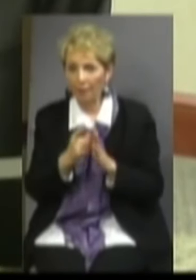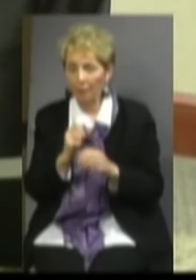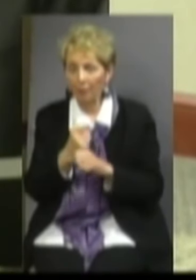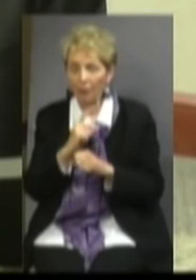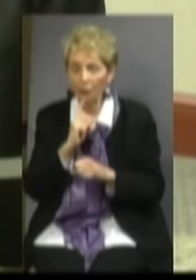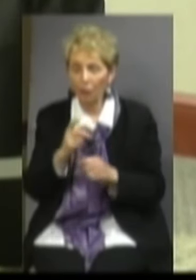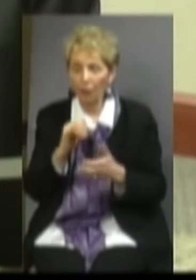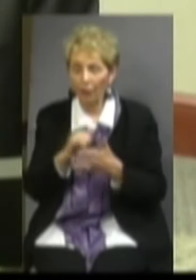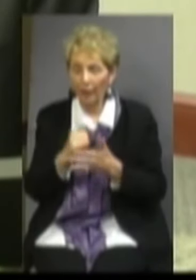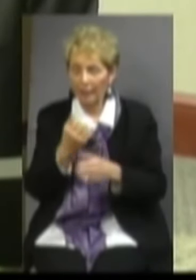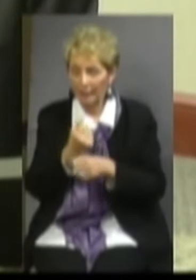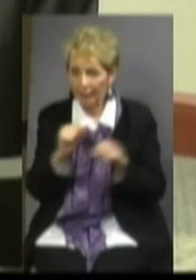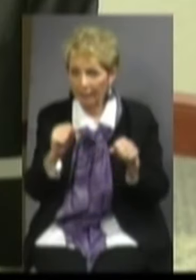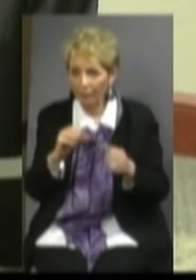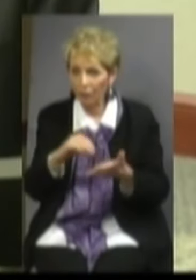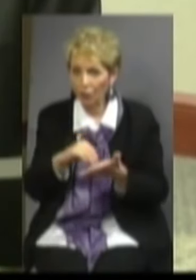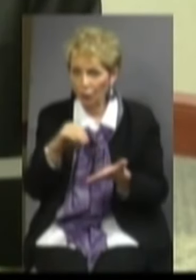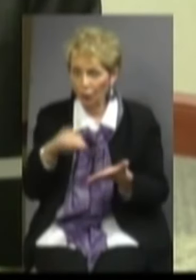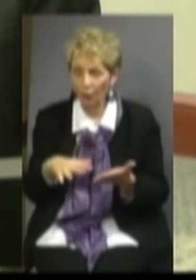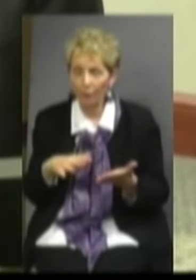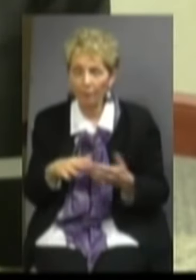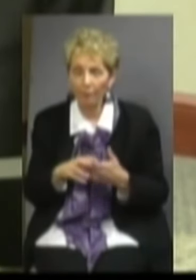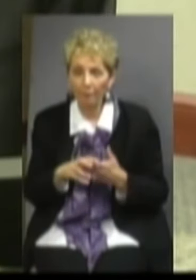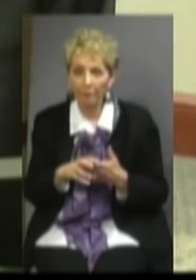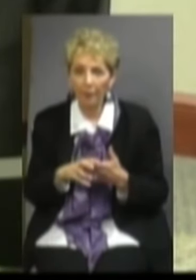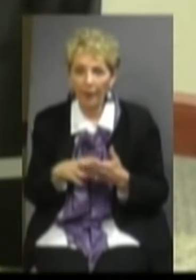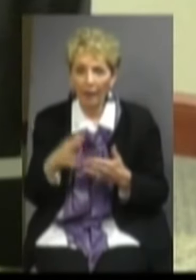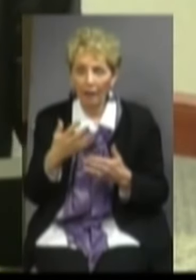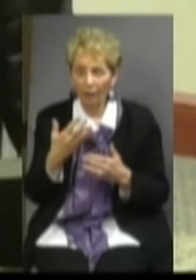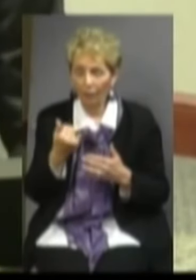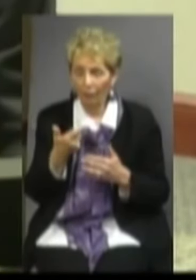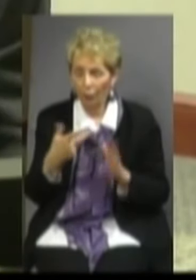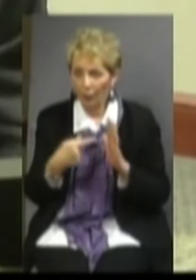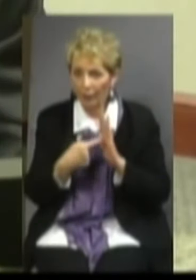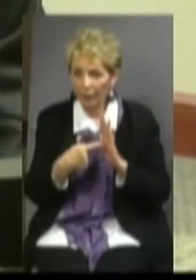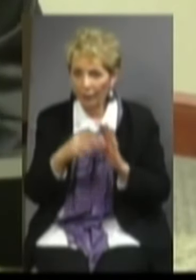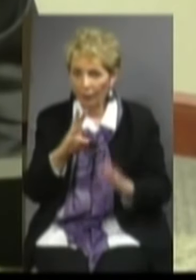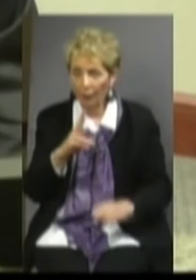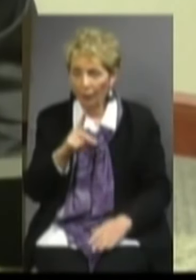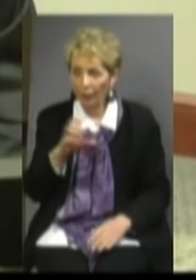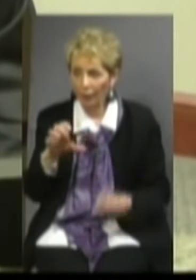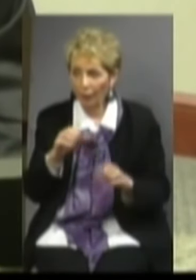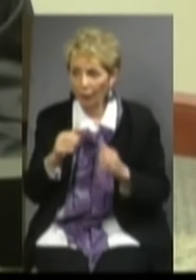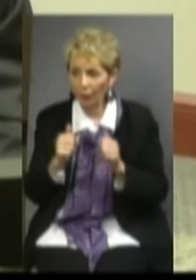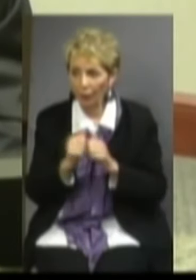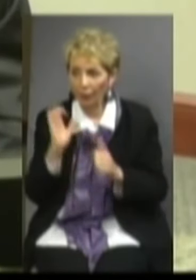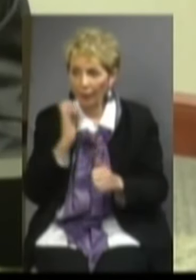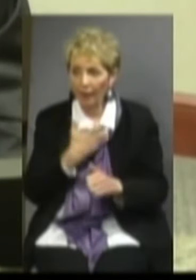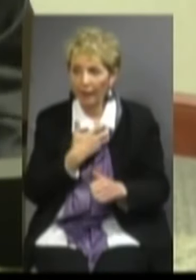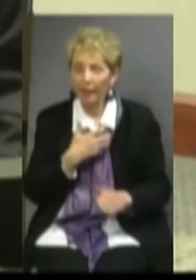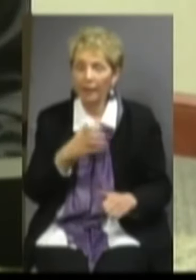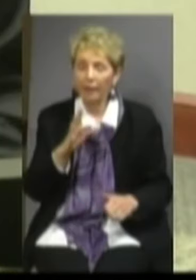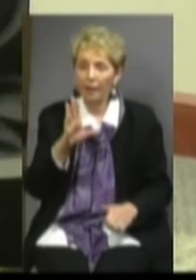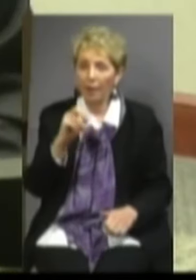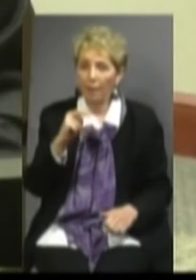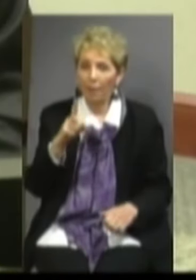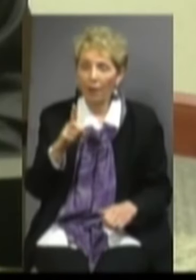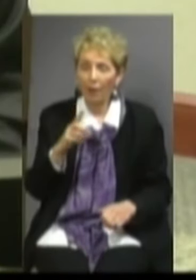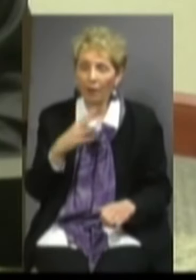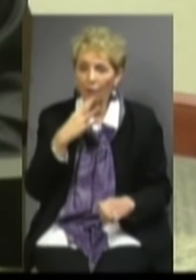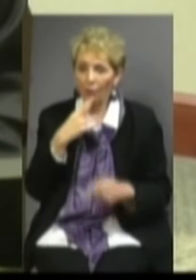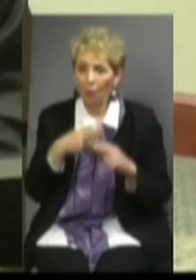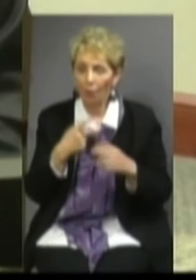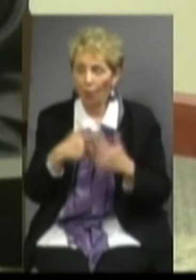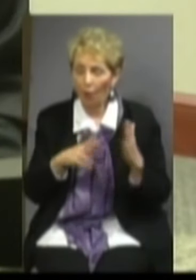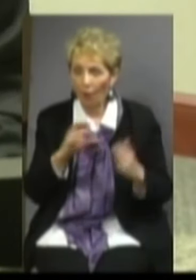the future safety of our student. I've provided a few examples of what Western Piedmont plans to do with our Connect NC bonds, but let's talk about